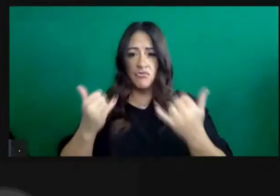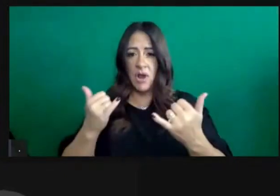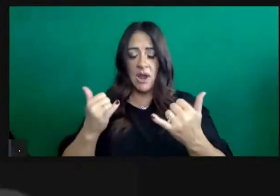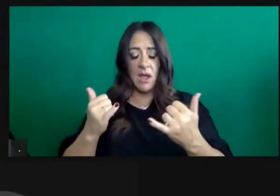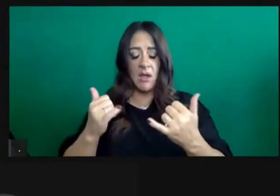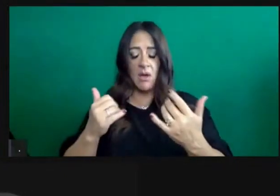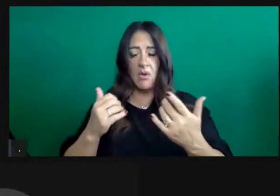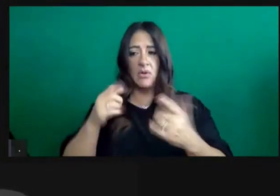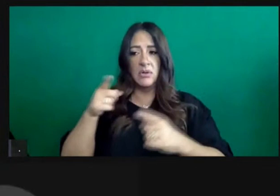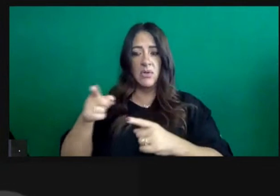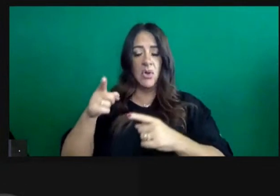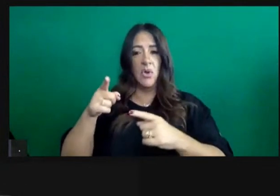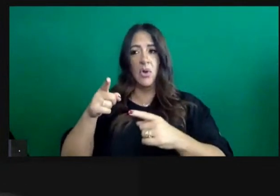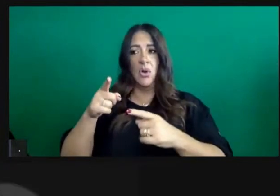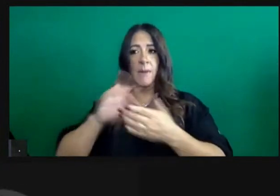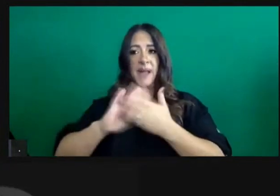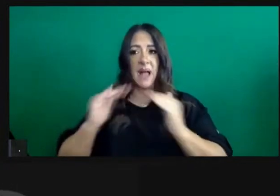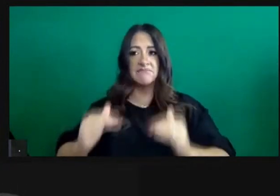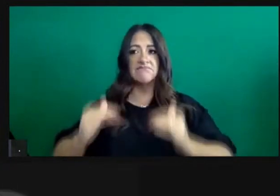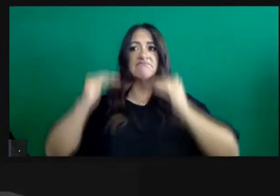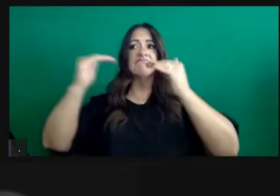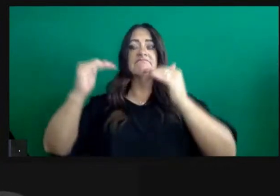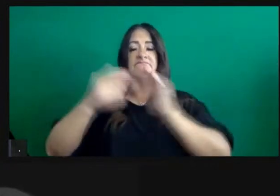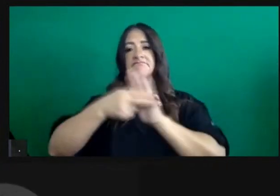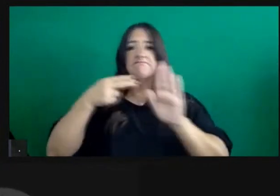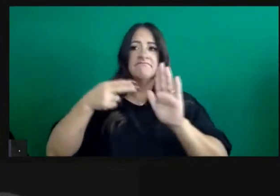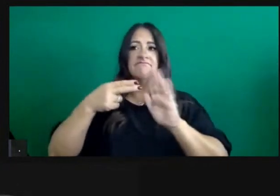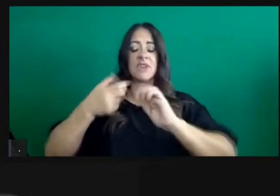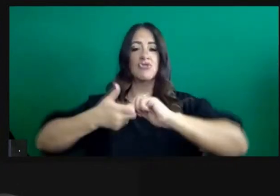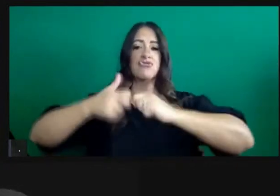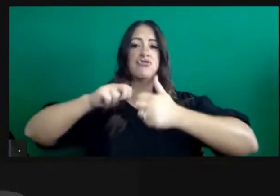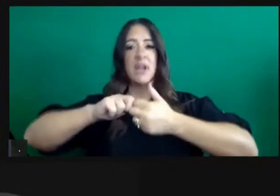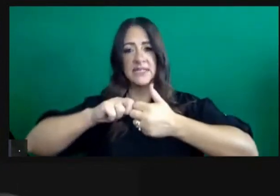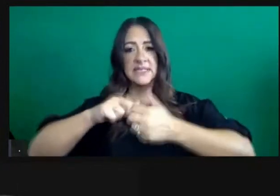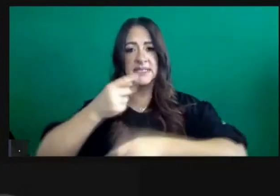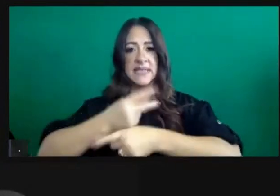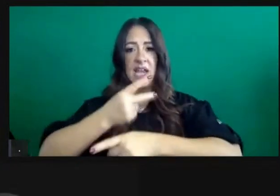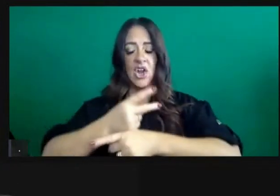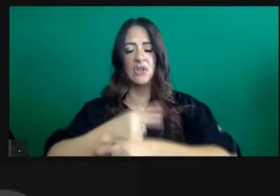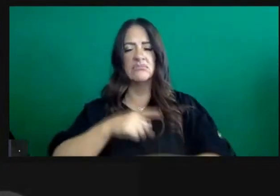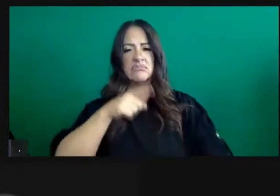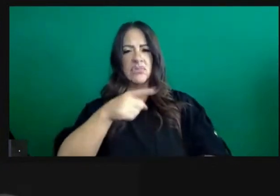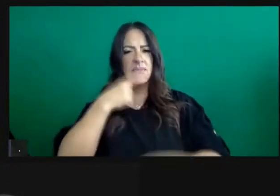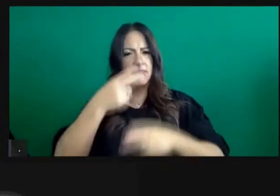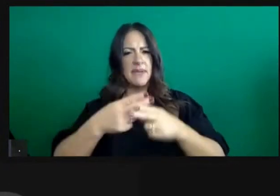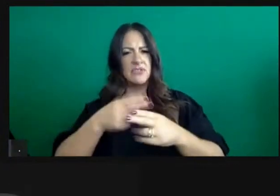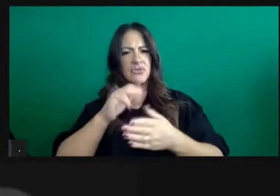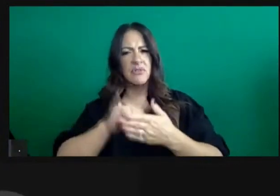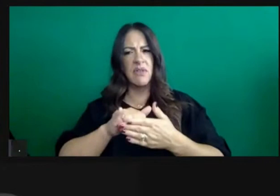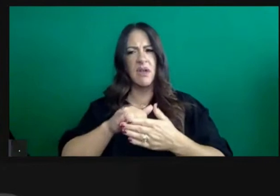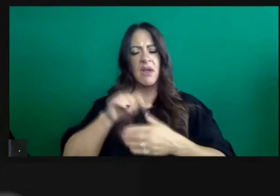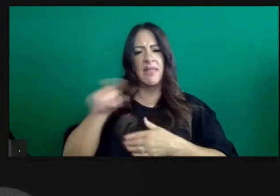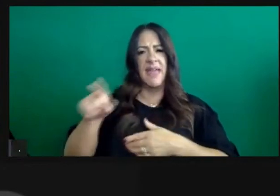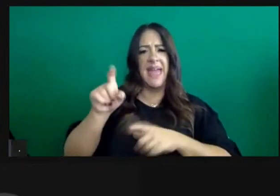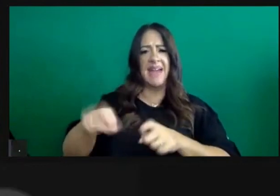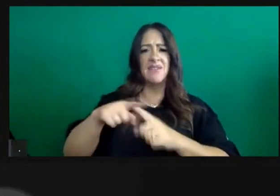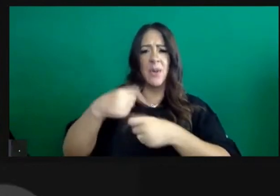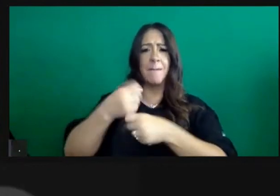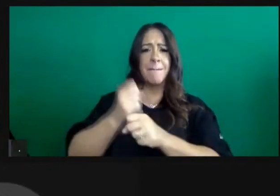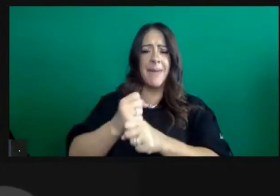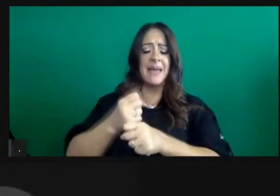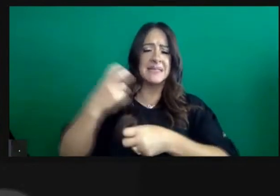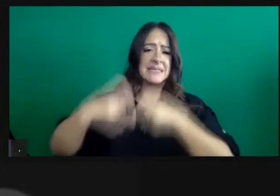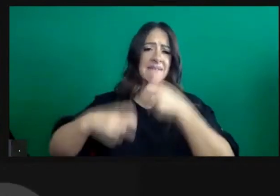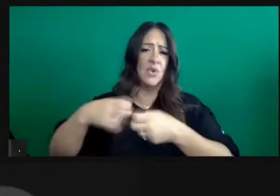in the crisis care category already? I mean, you mentioned kind of some of those decisions and difficult assessments